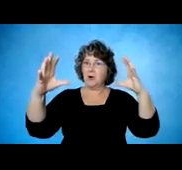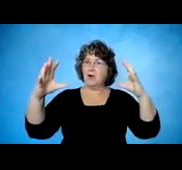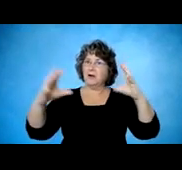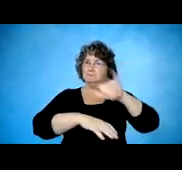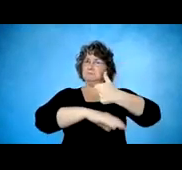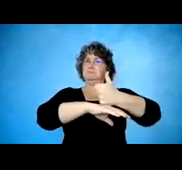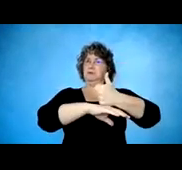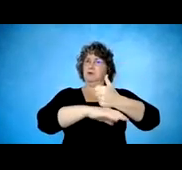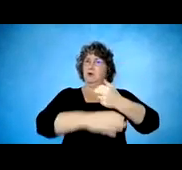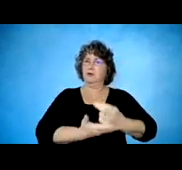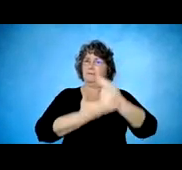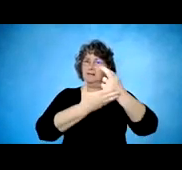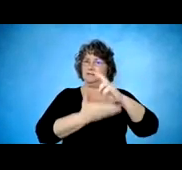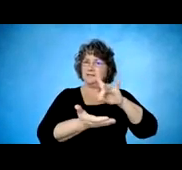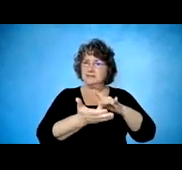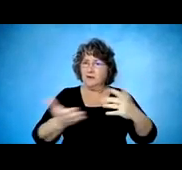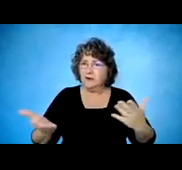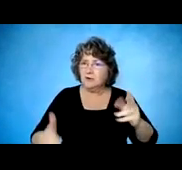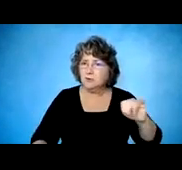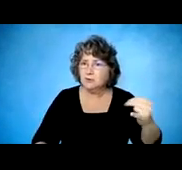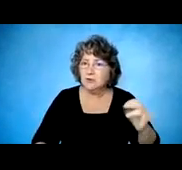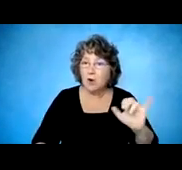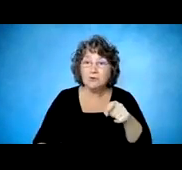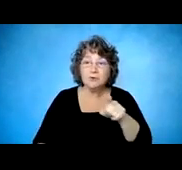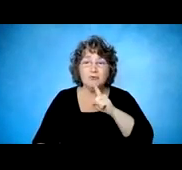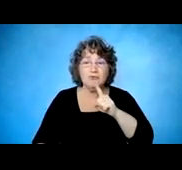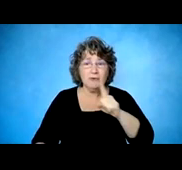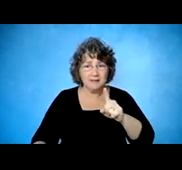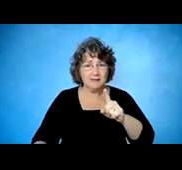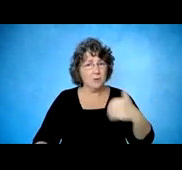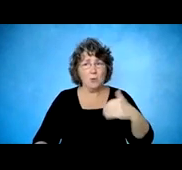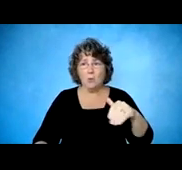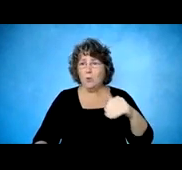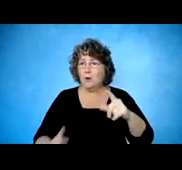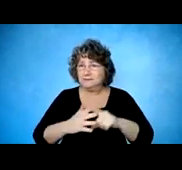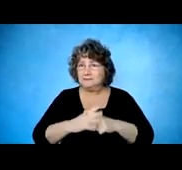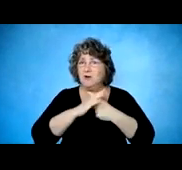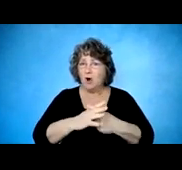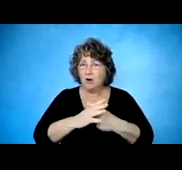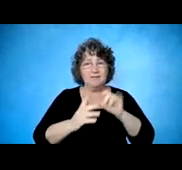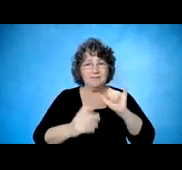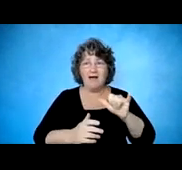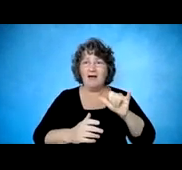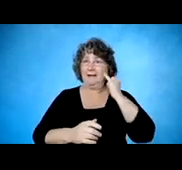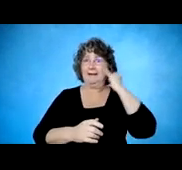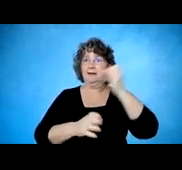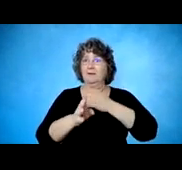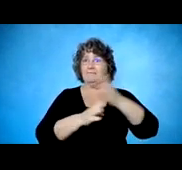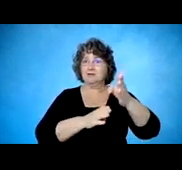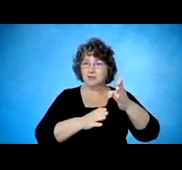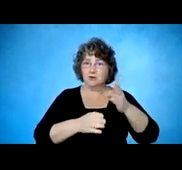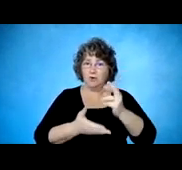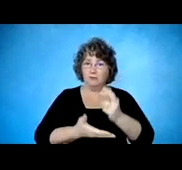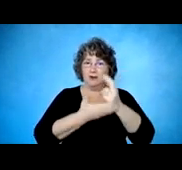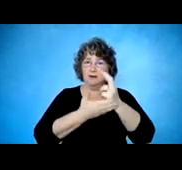He also is one of the pioneers of the field of physical medicine rehabilitation. He's an orthopedist by trade who wrote a book